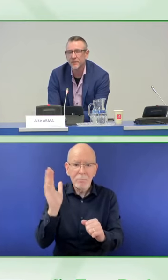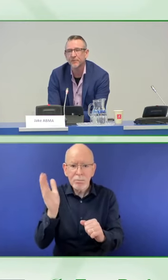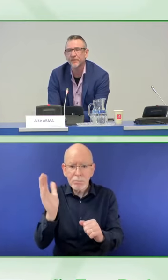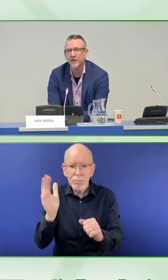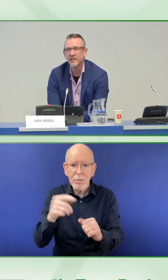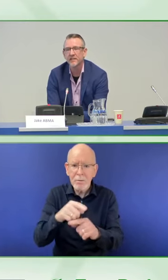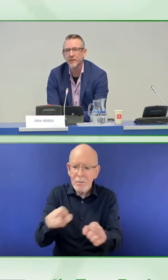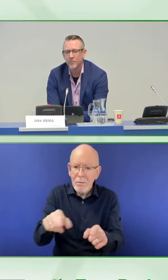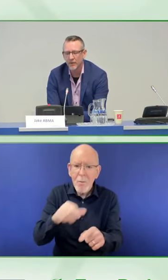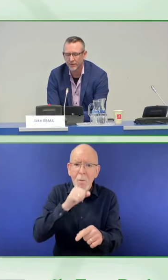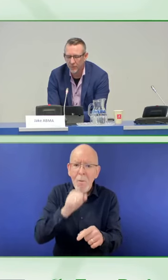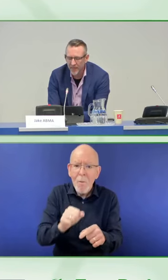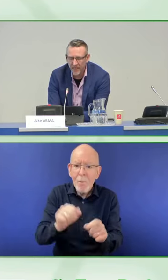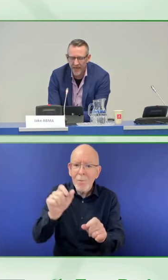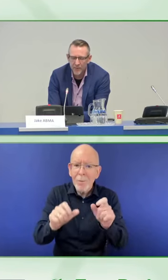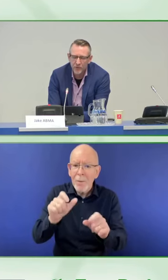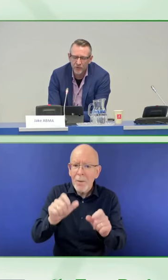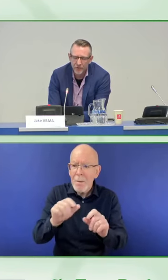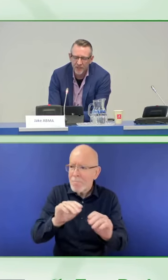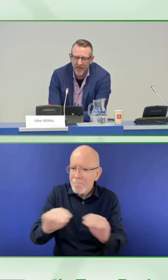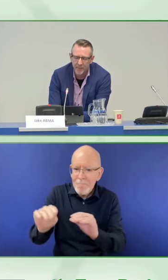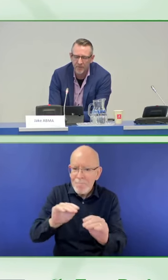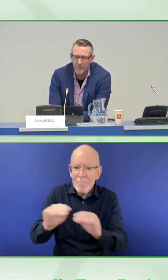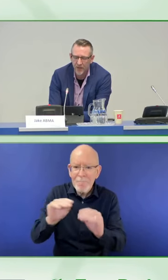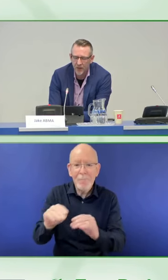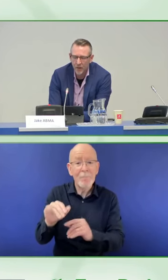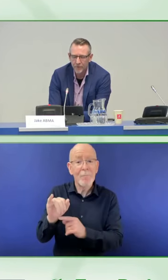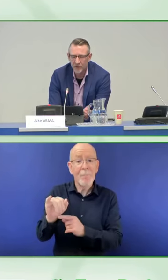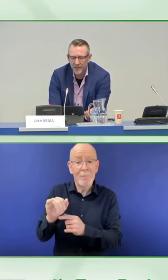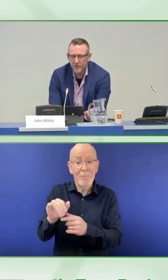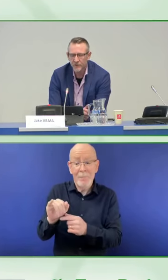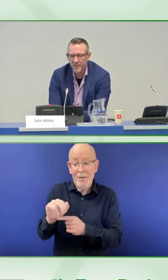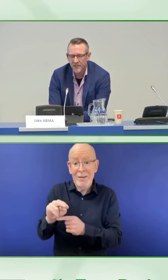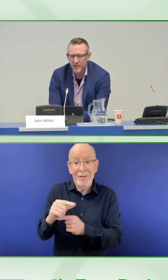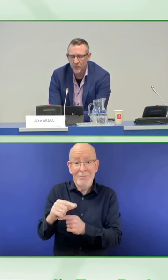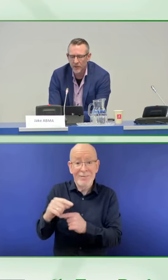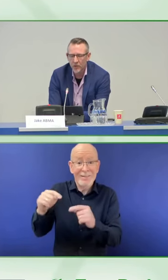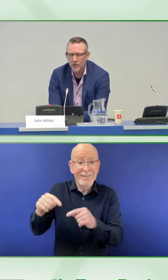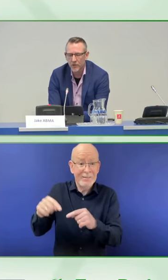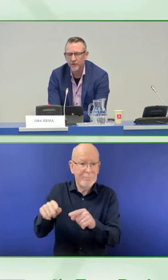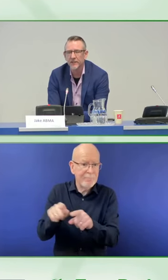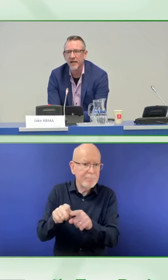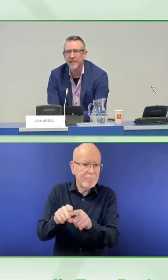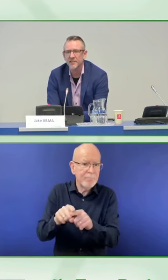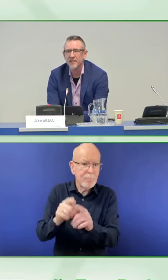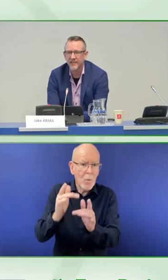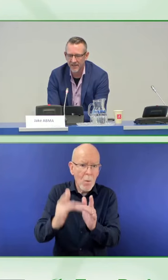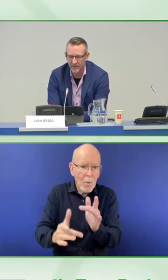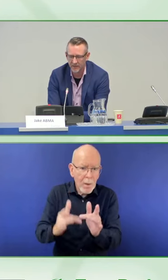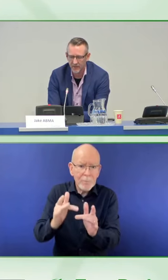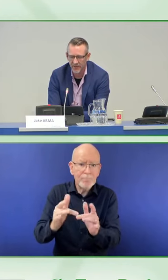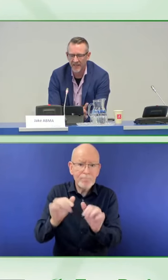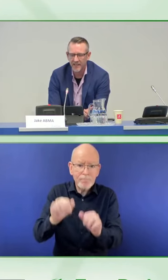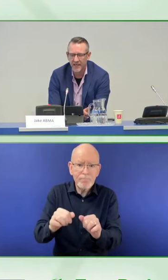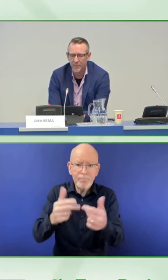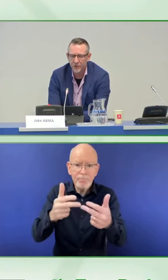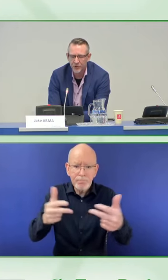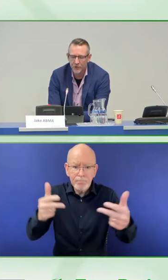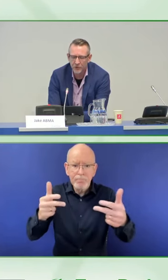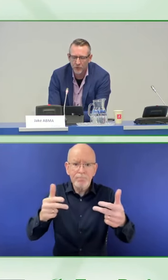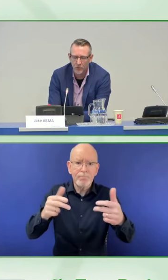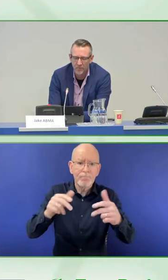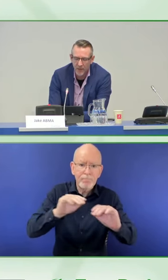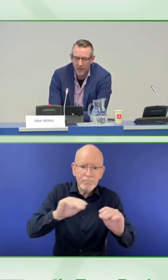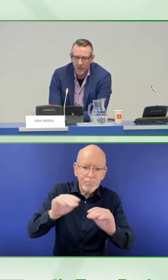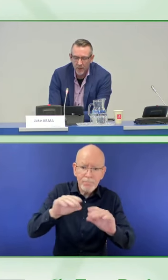functional needs preventing them from being able to use the app. For different reasons, we also offer the ING scanner, that is a